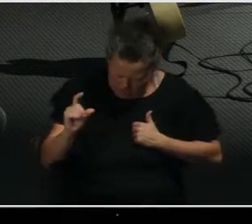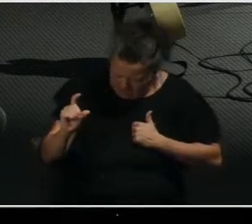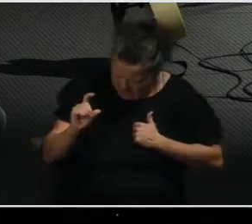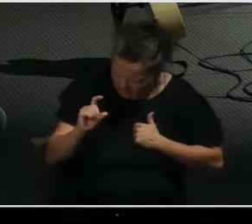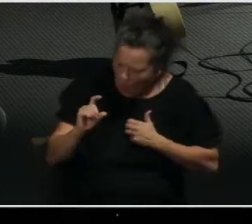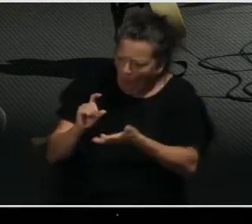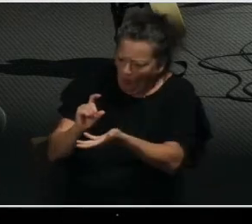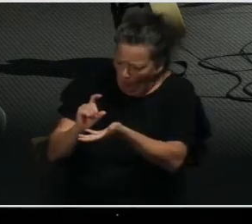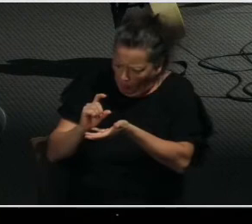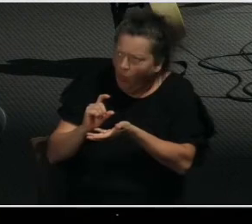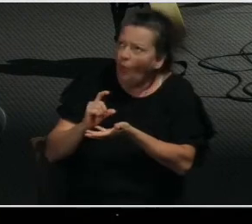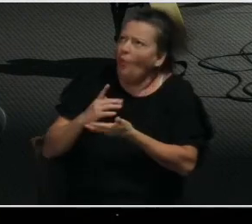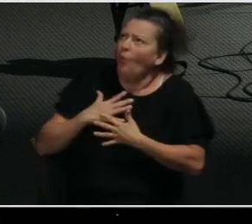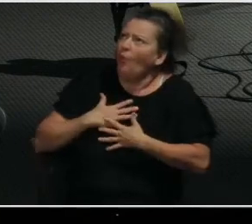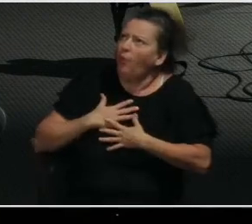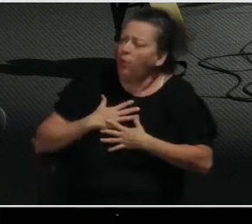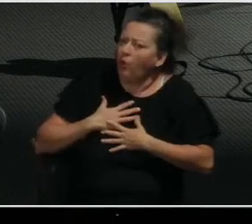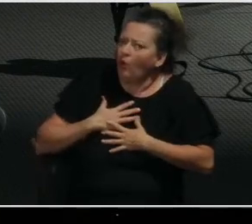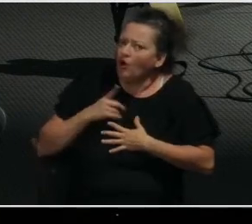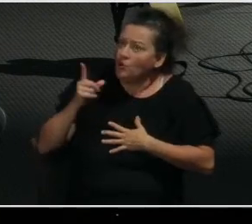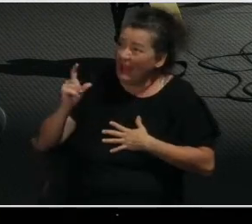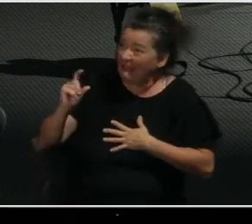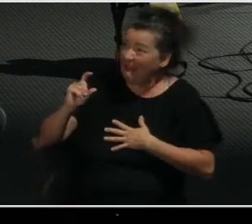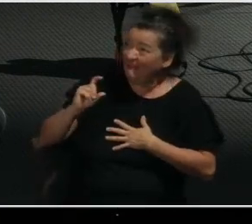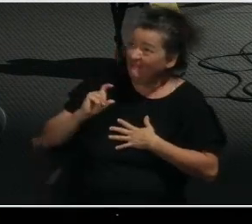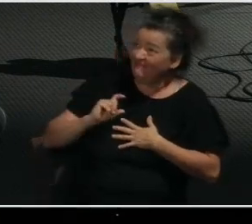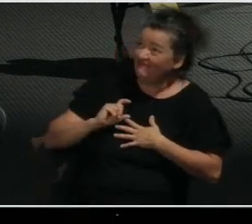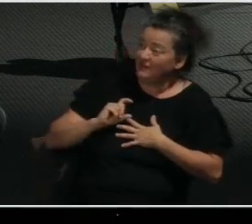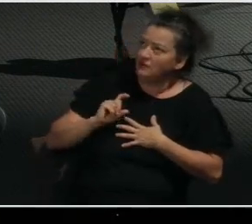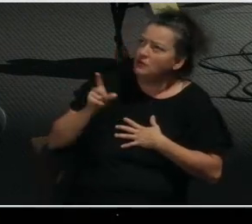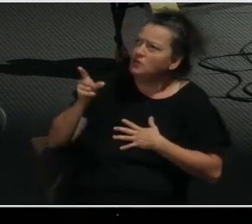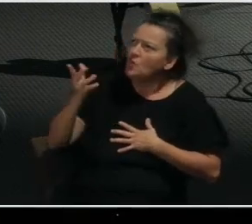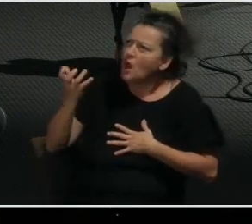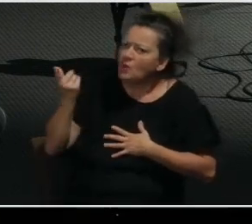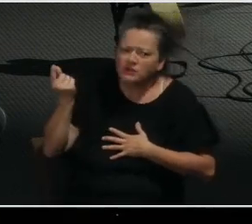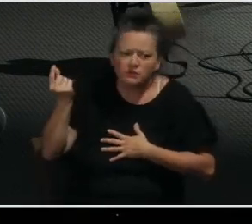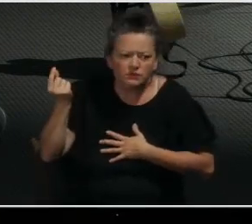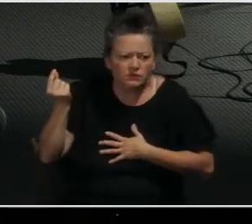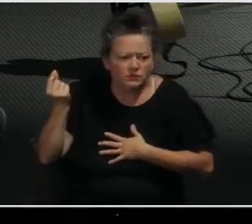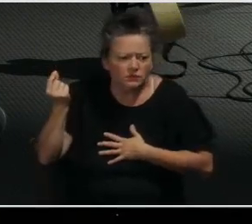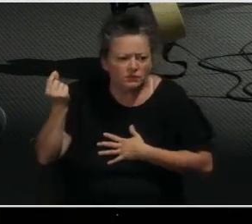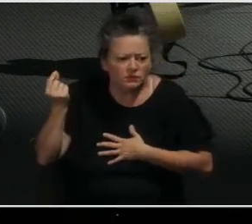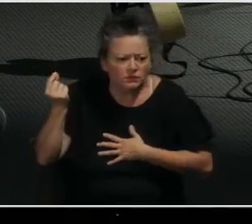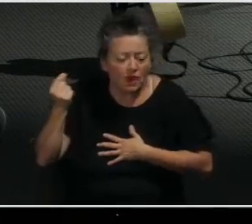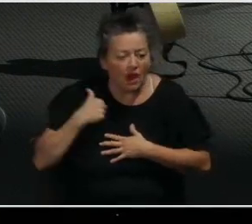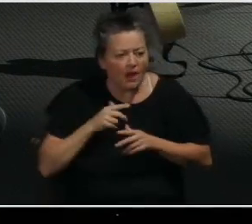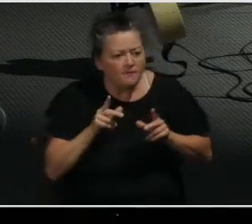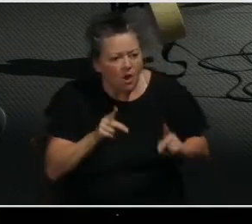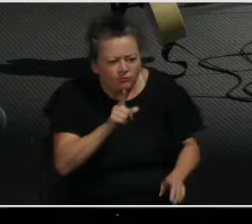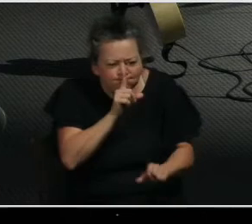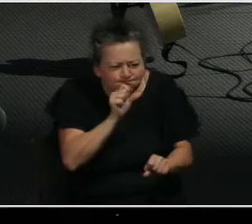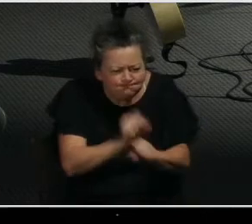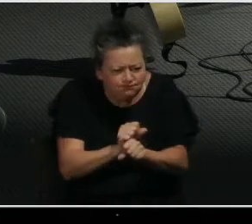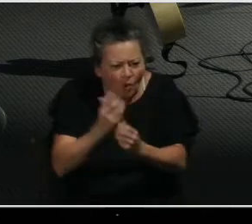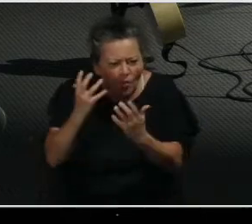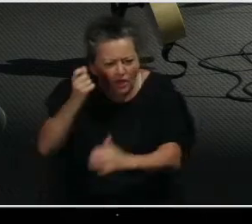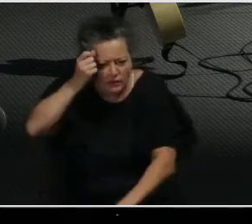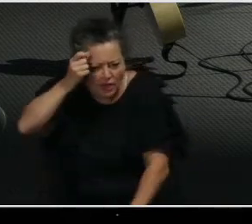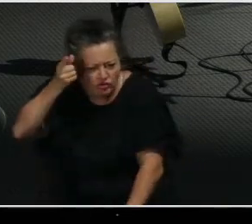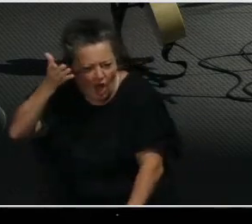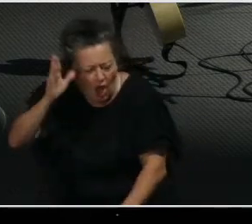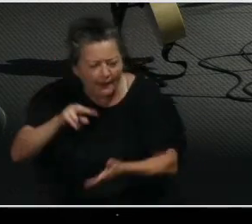God want me to do with this life that he's given me? Or how can I glorify God with this life?